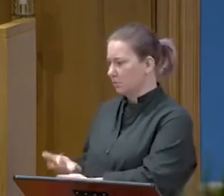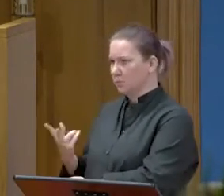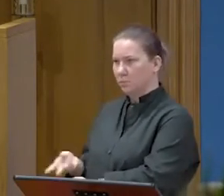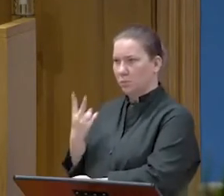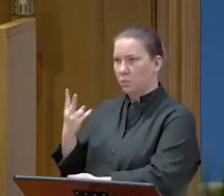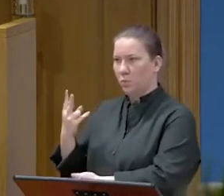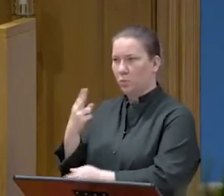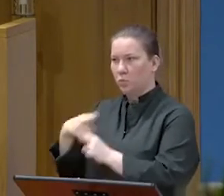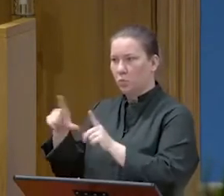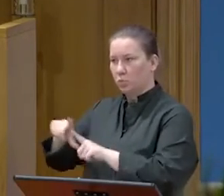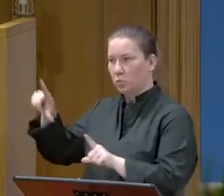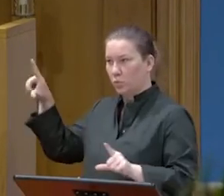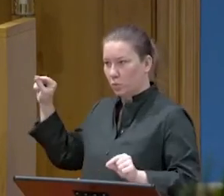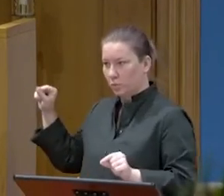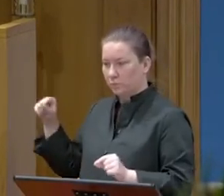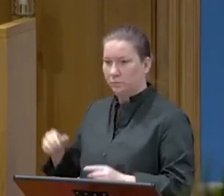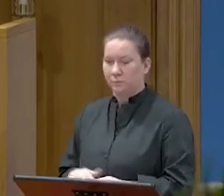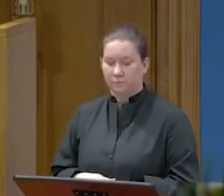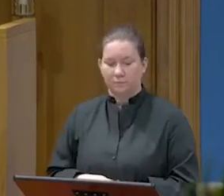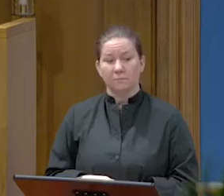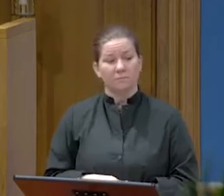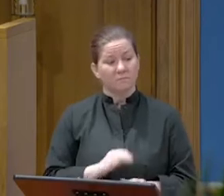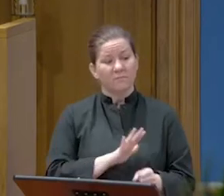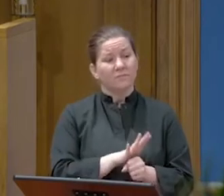replied, It is enough.